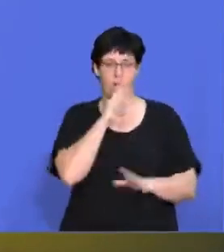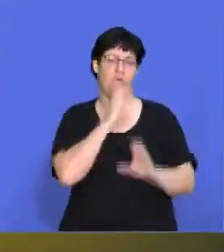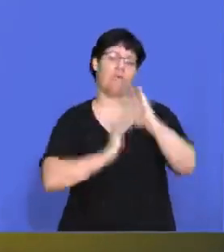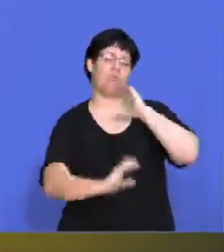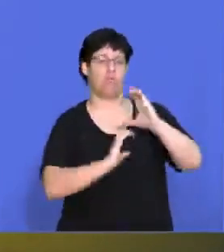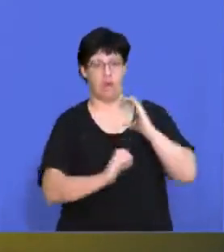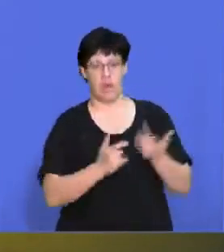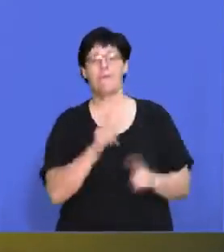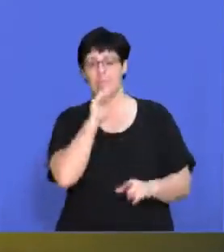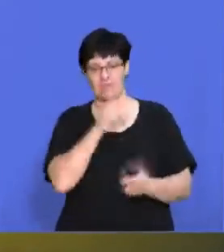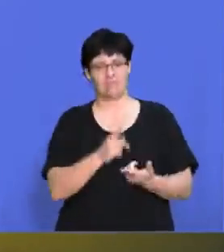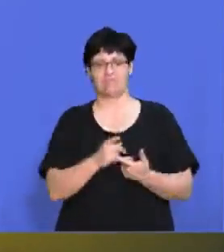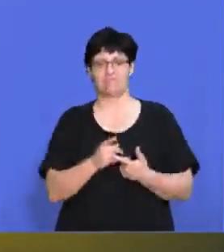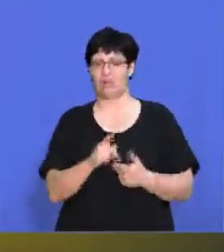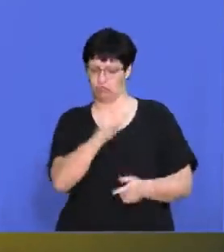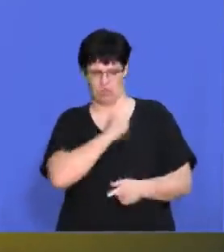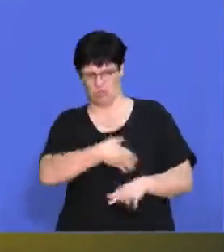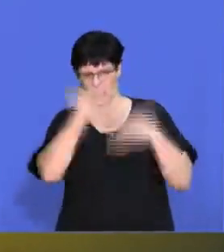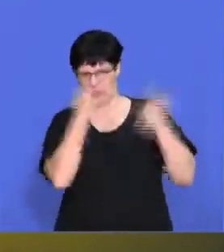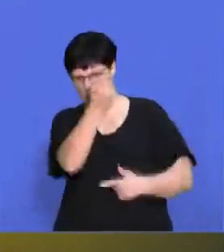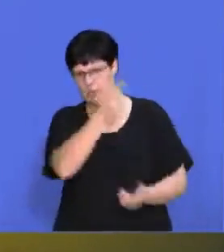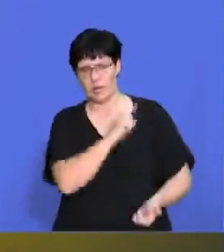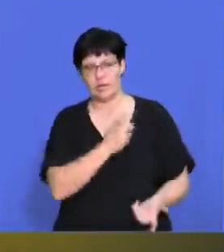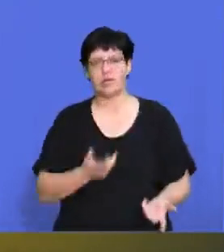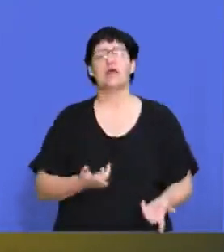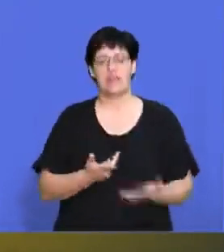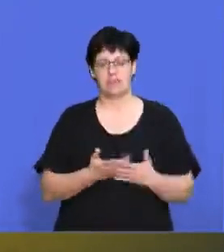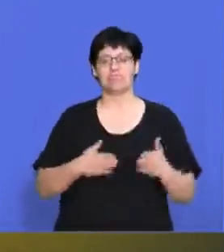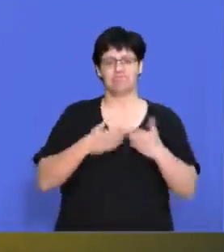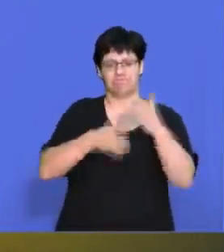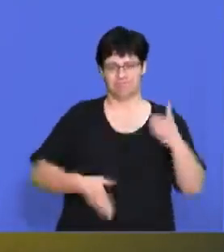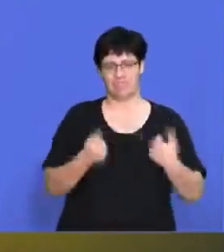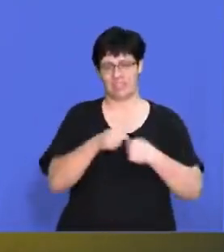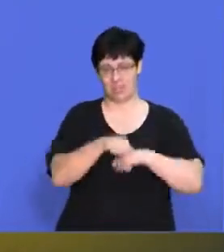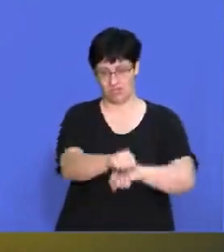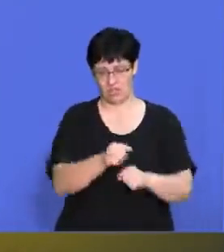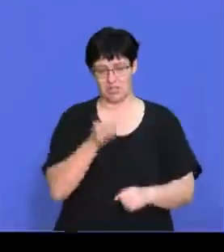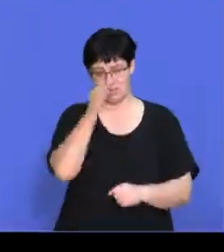can also lead to mistrust, which is going to hamper our strategy going forward.